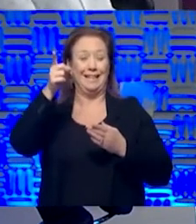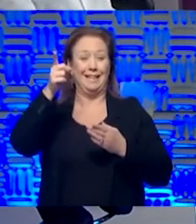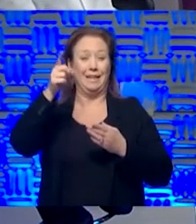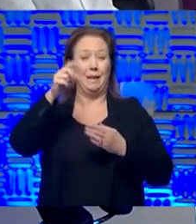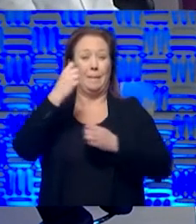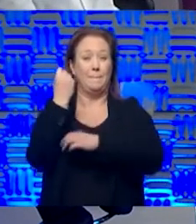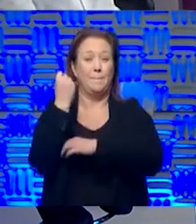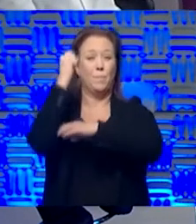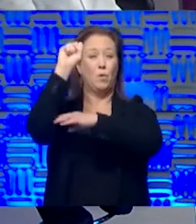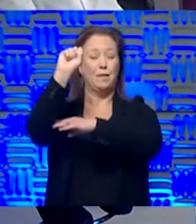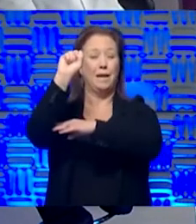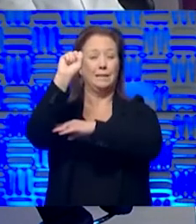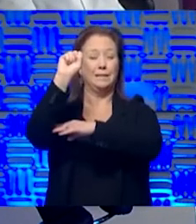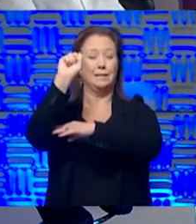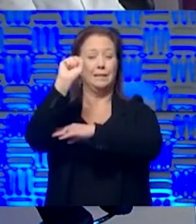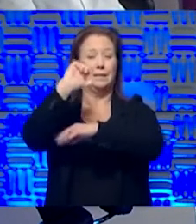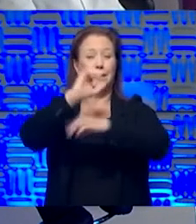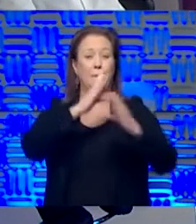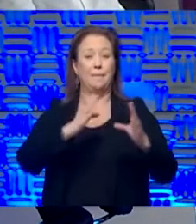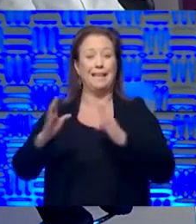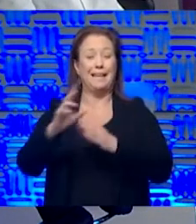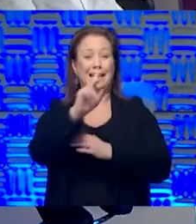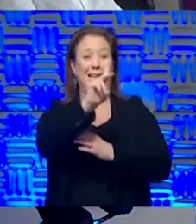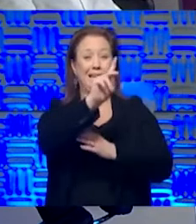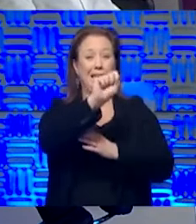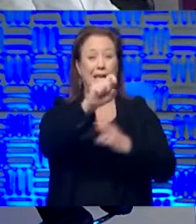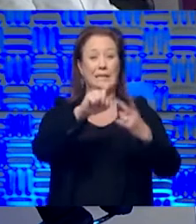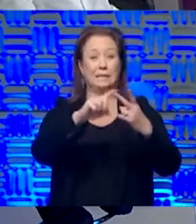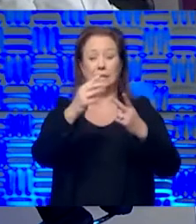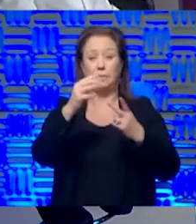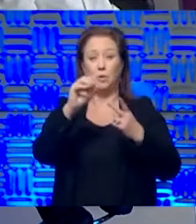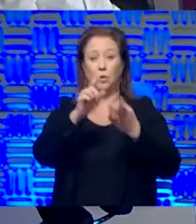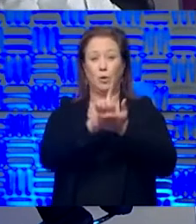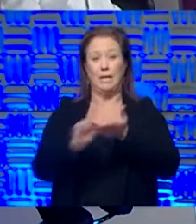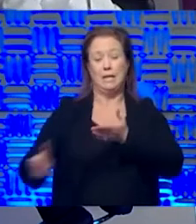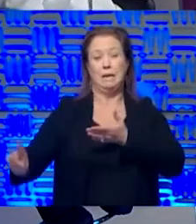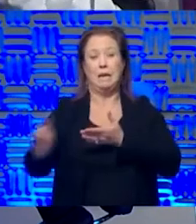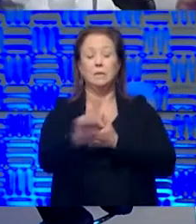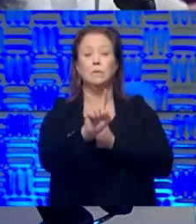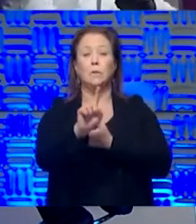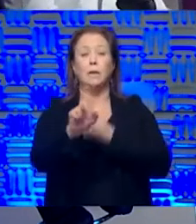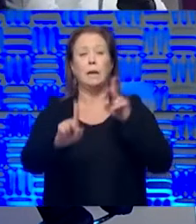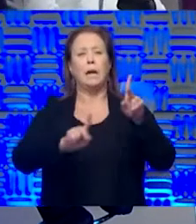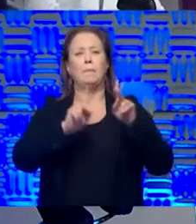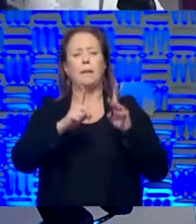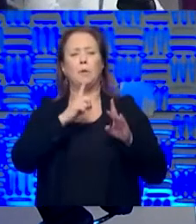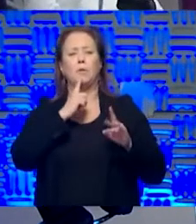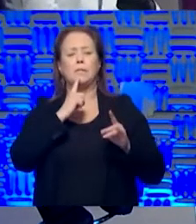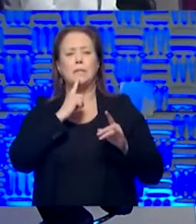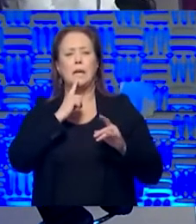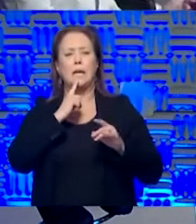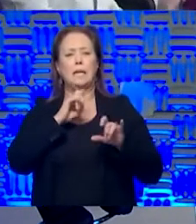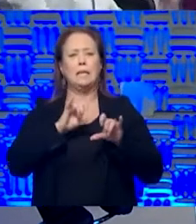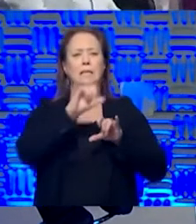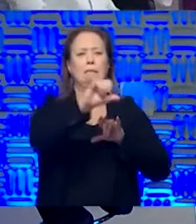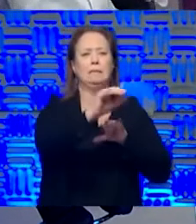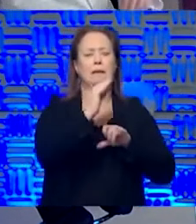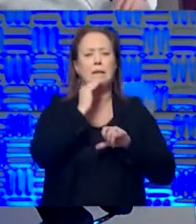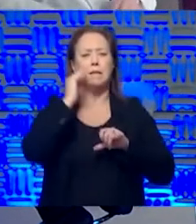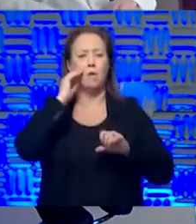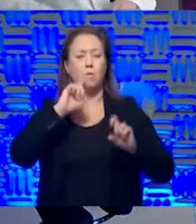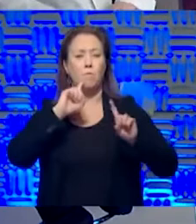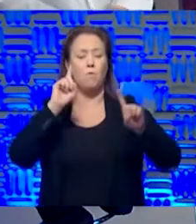protests planned in both Kansas and Missouri next week. People saying that the stay at home